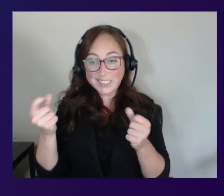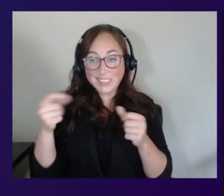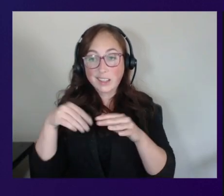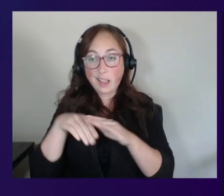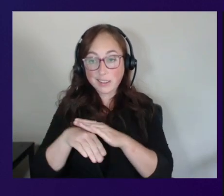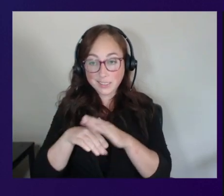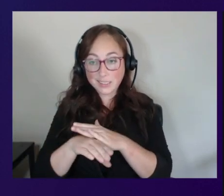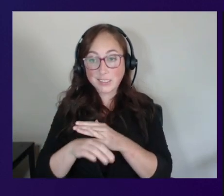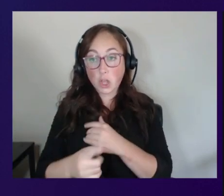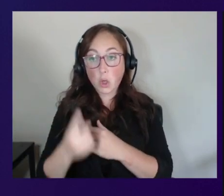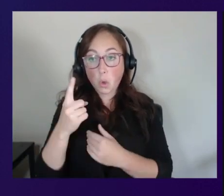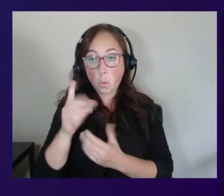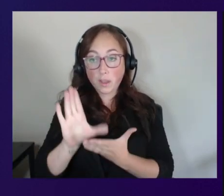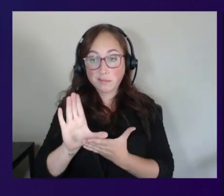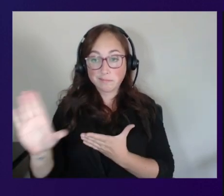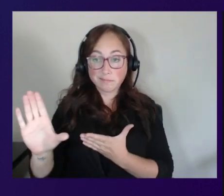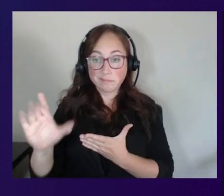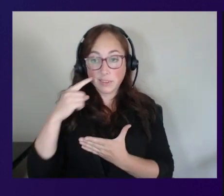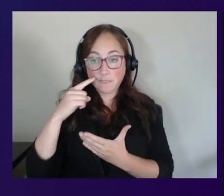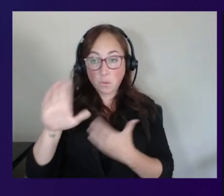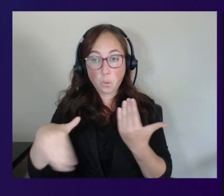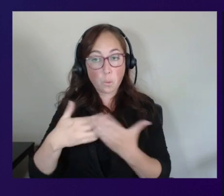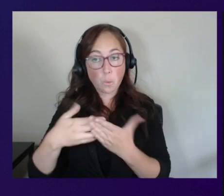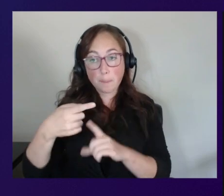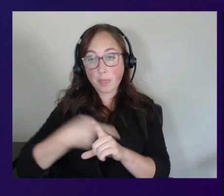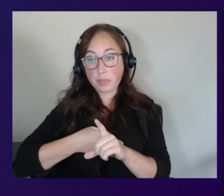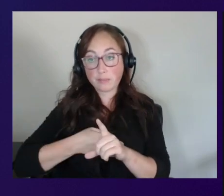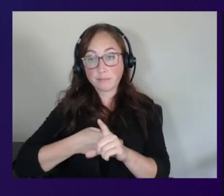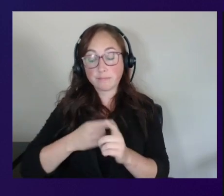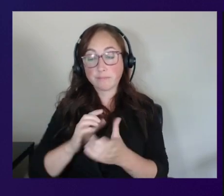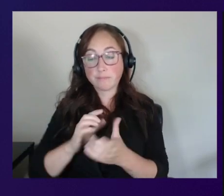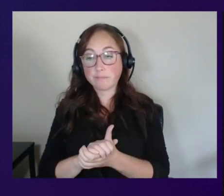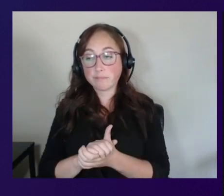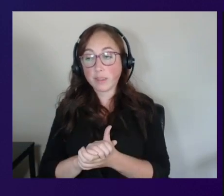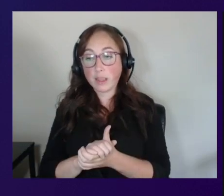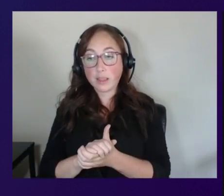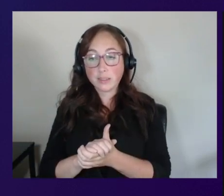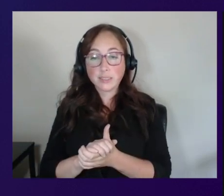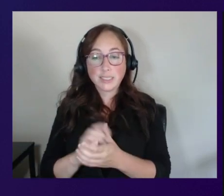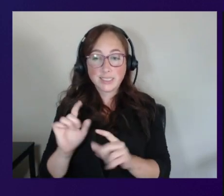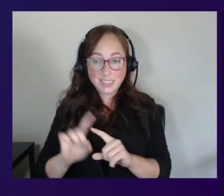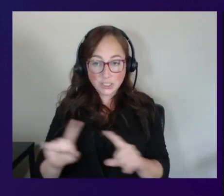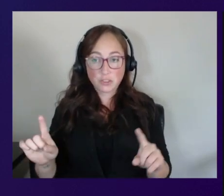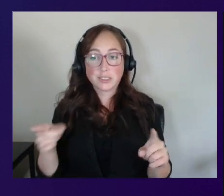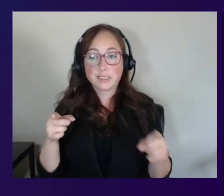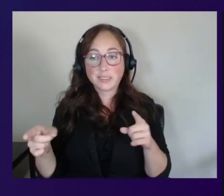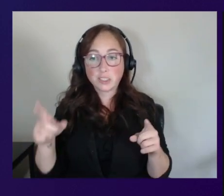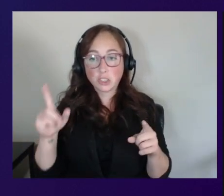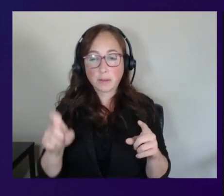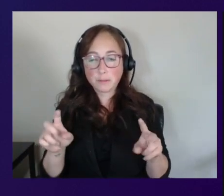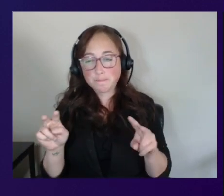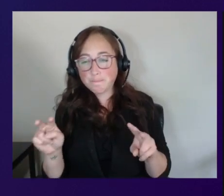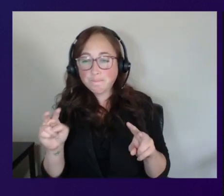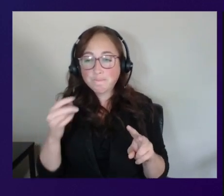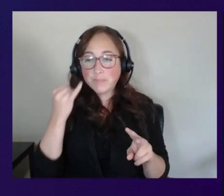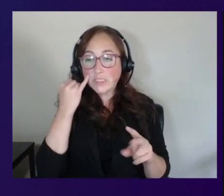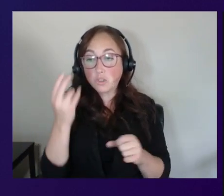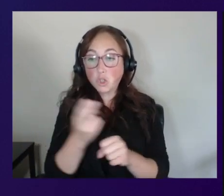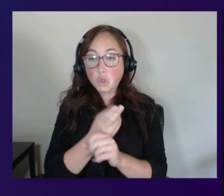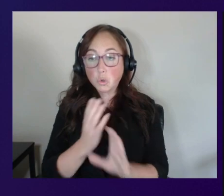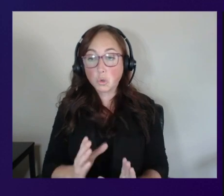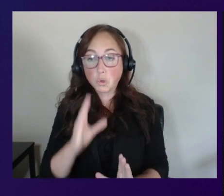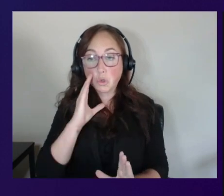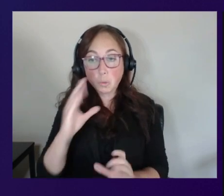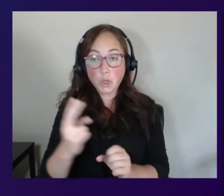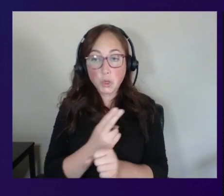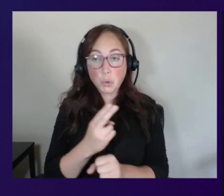one flat rate for the entire month and so the primary differentiator you would need to look at there is if your users are going to be utilizing their